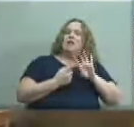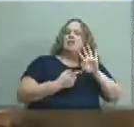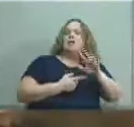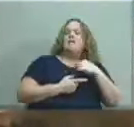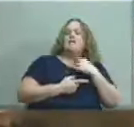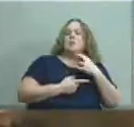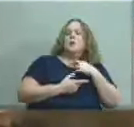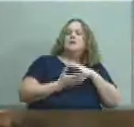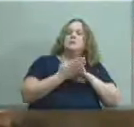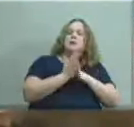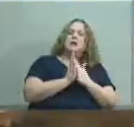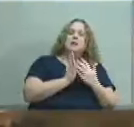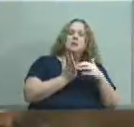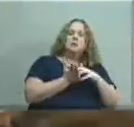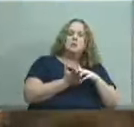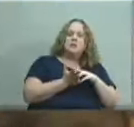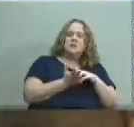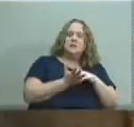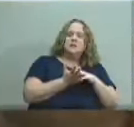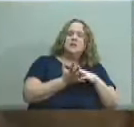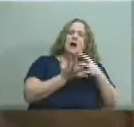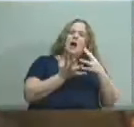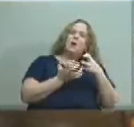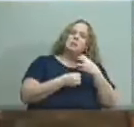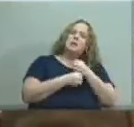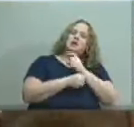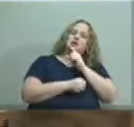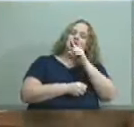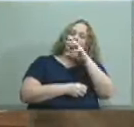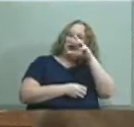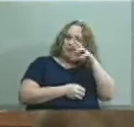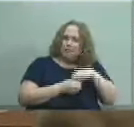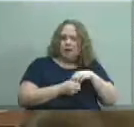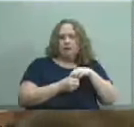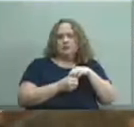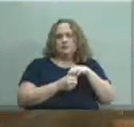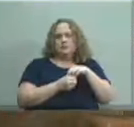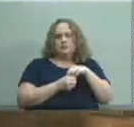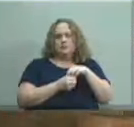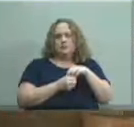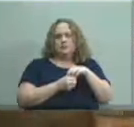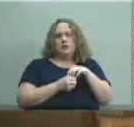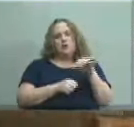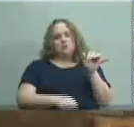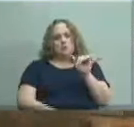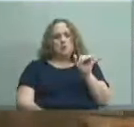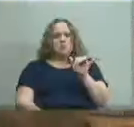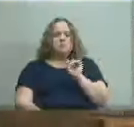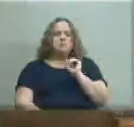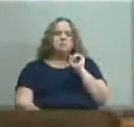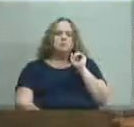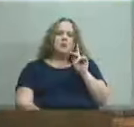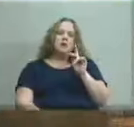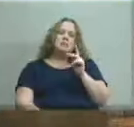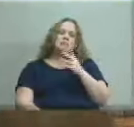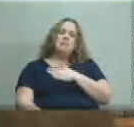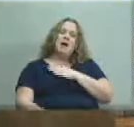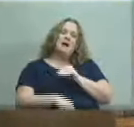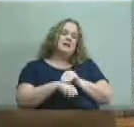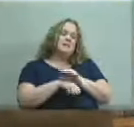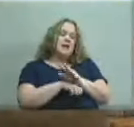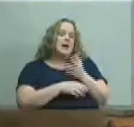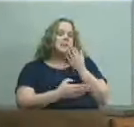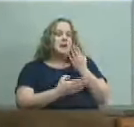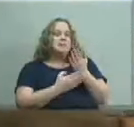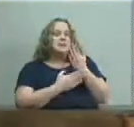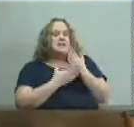want to make sure that they're involved in it as well um so my advice is uh maybe some uh